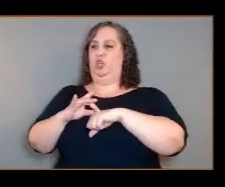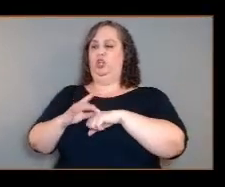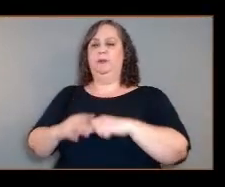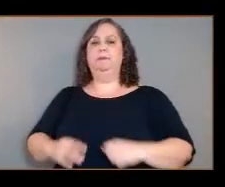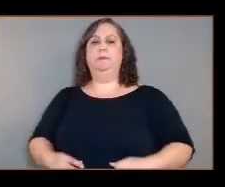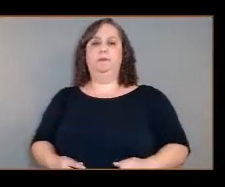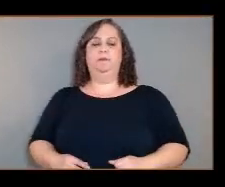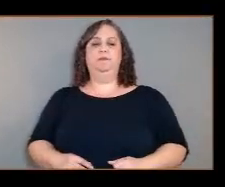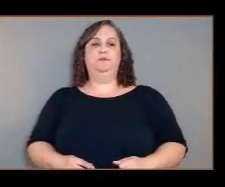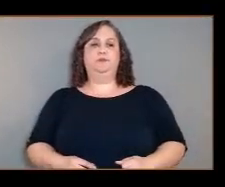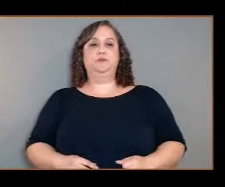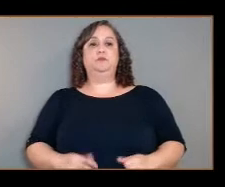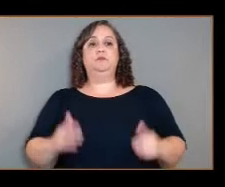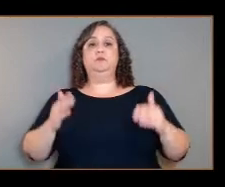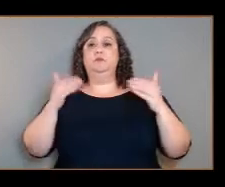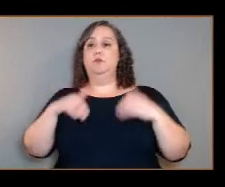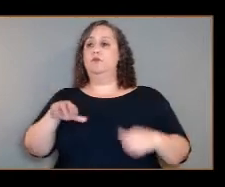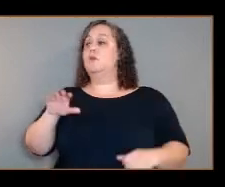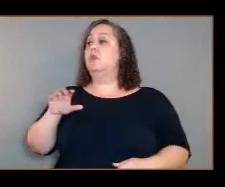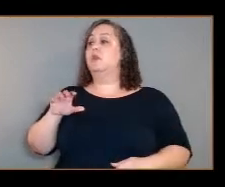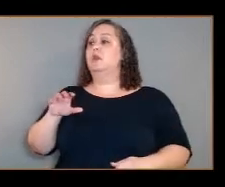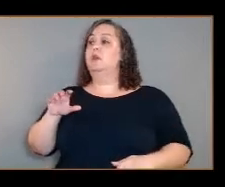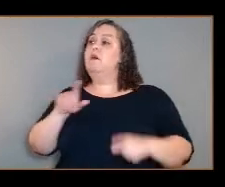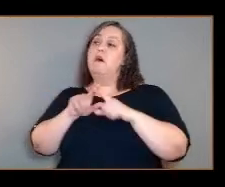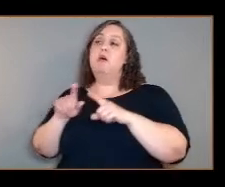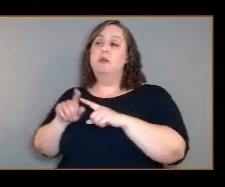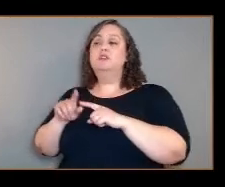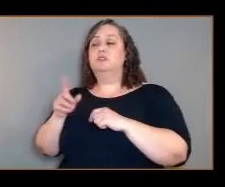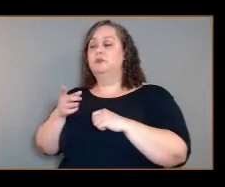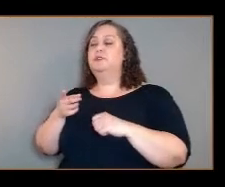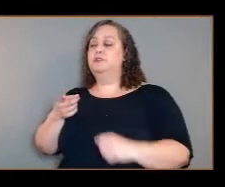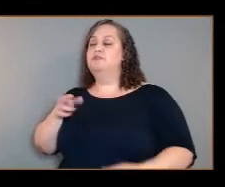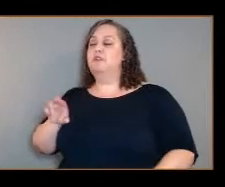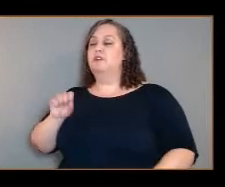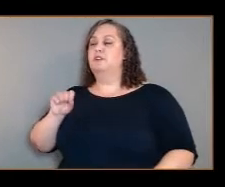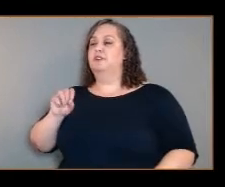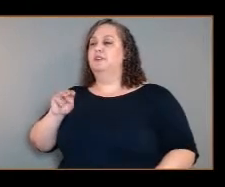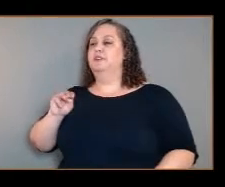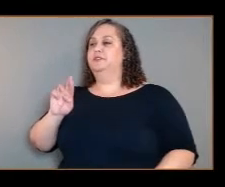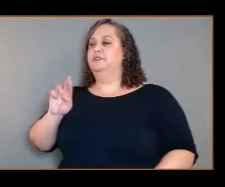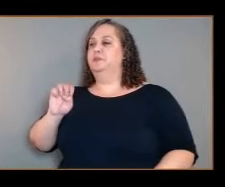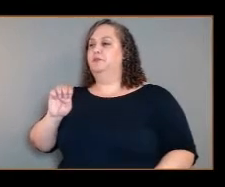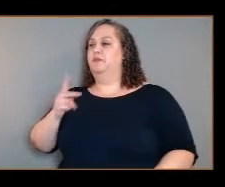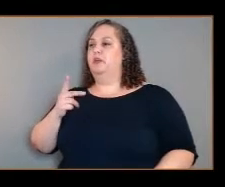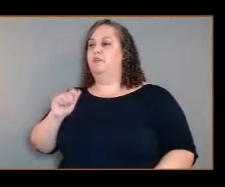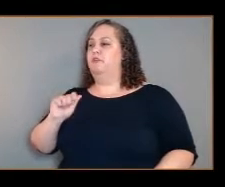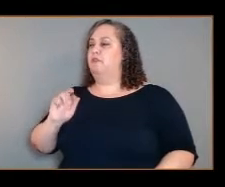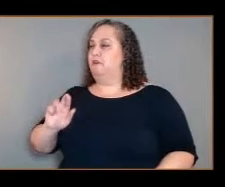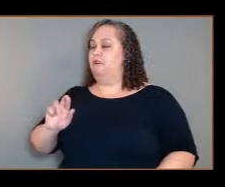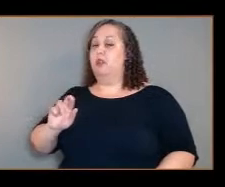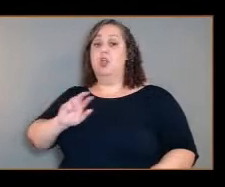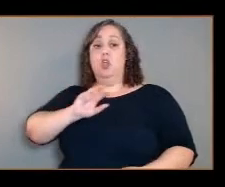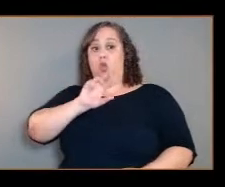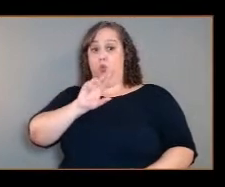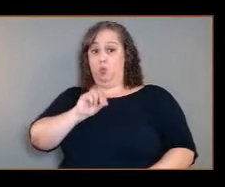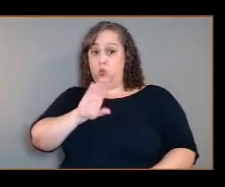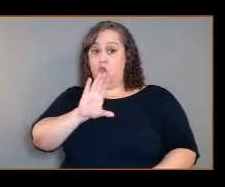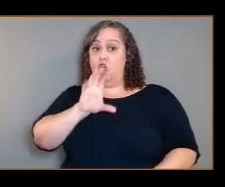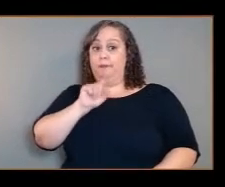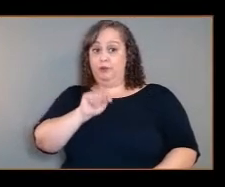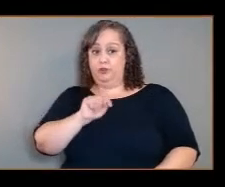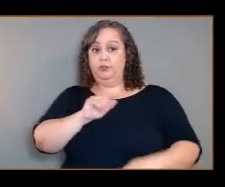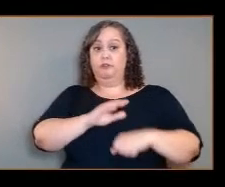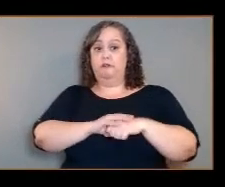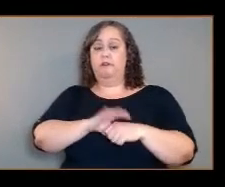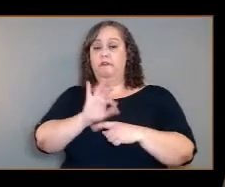All right, this one will be for you as well, Dr. Smrekar. Robert on Facebook asks, is there evidence that oceans existed